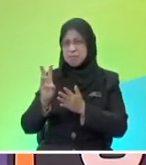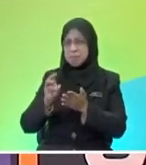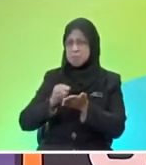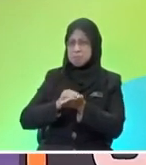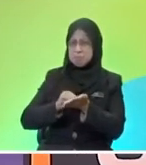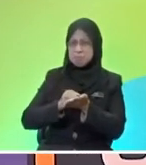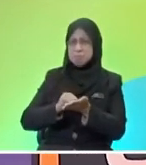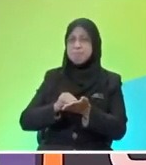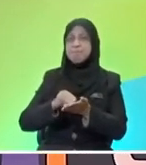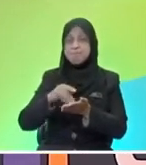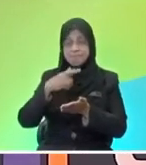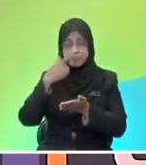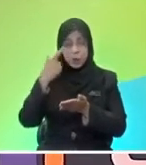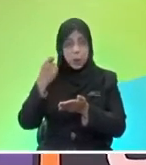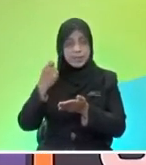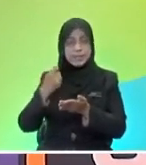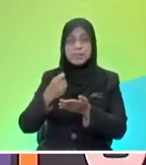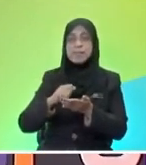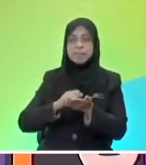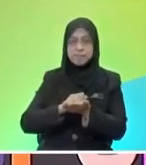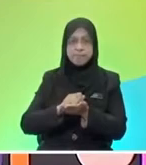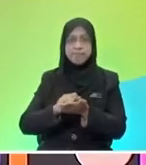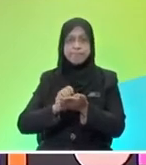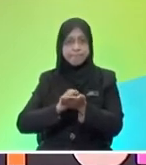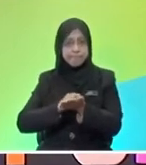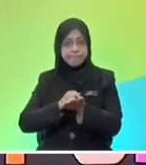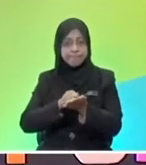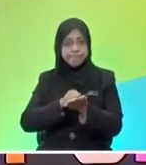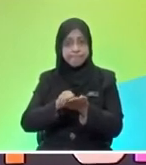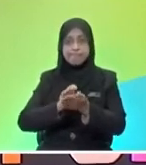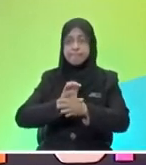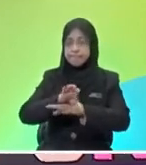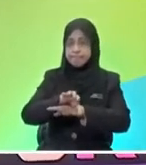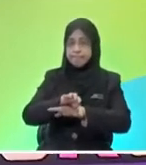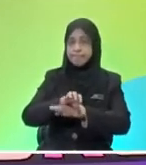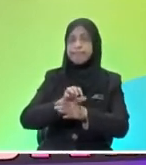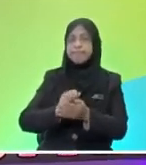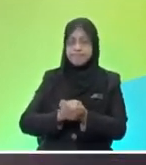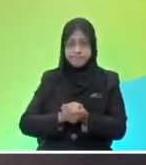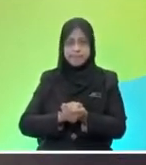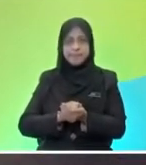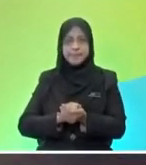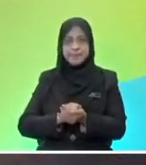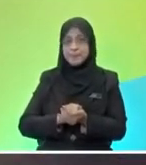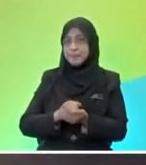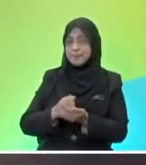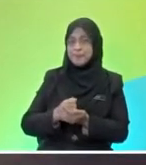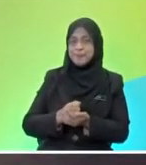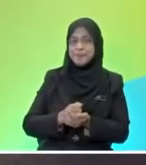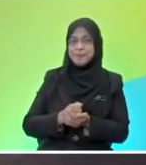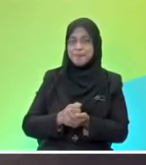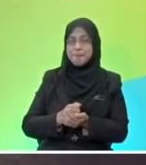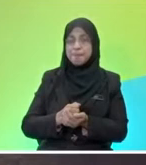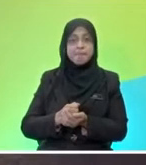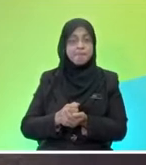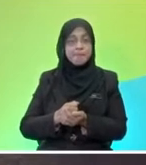Because there is more friction on the sandpaper. Okay, I would like to ask my students online to